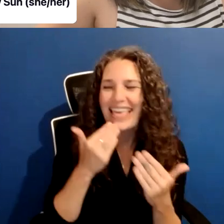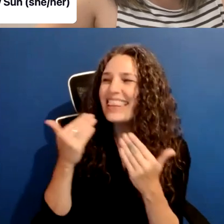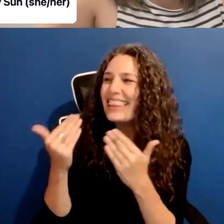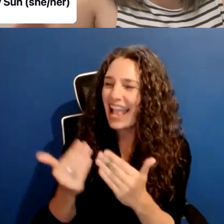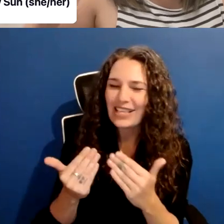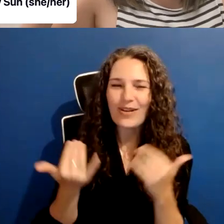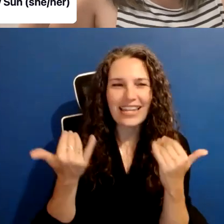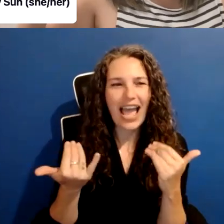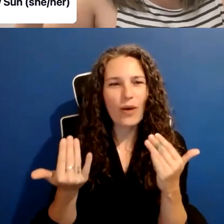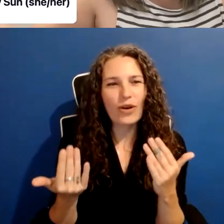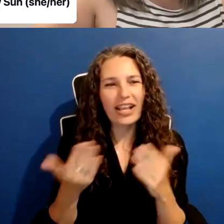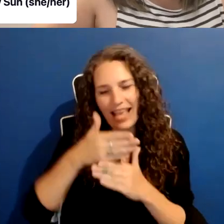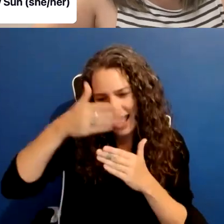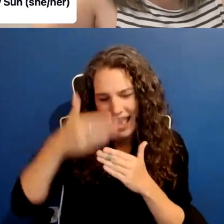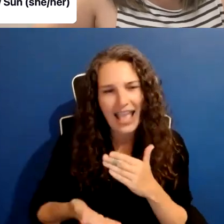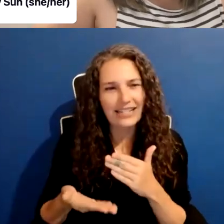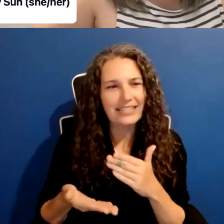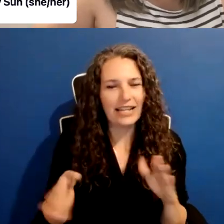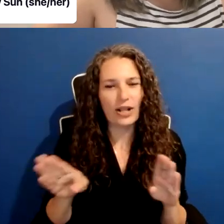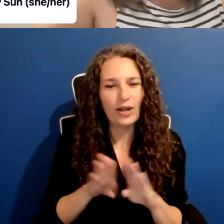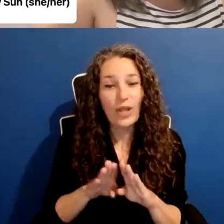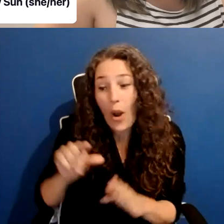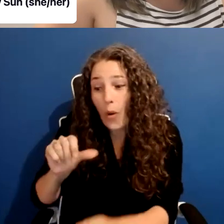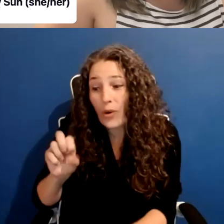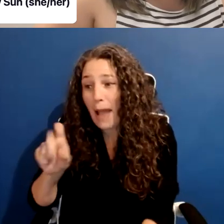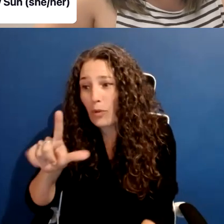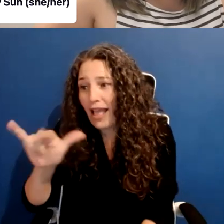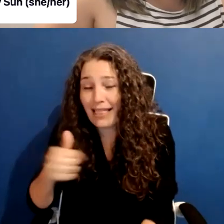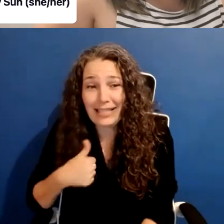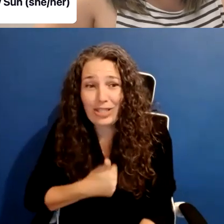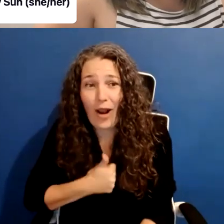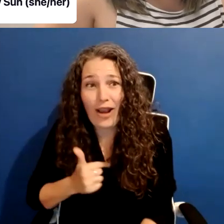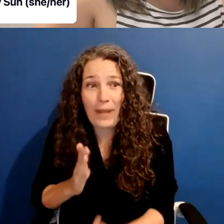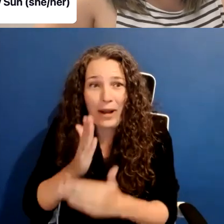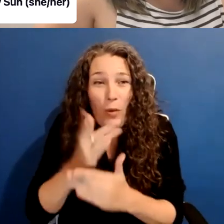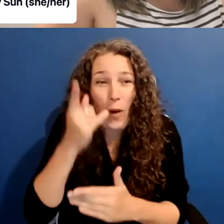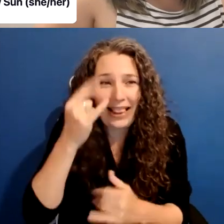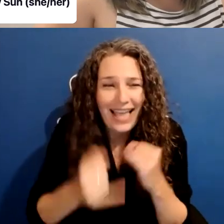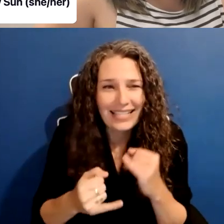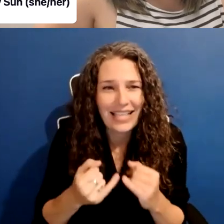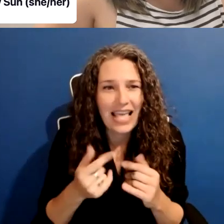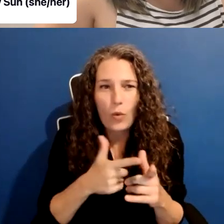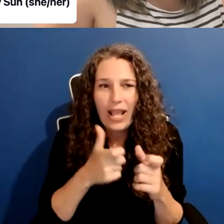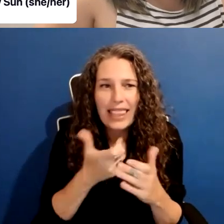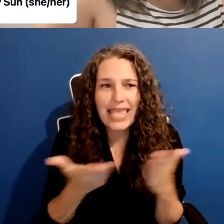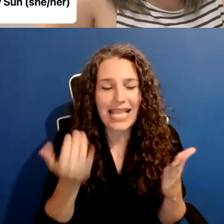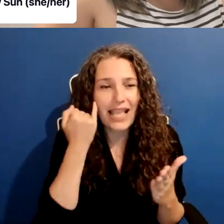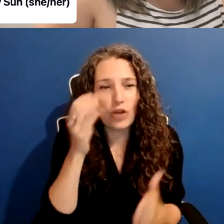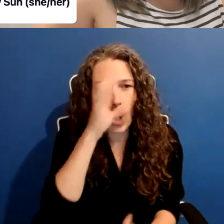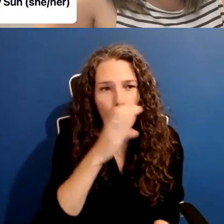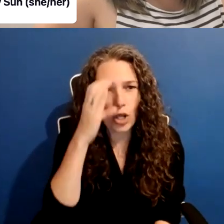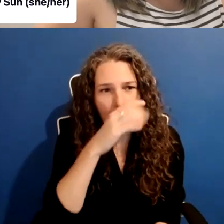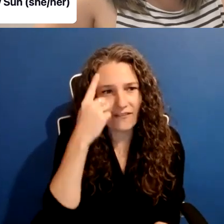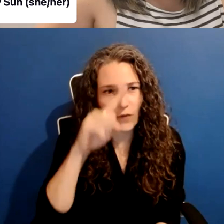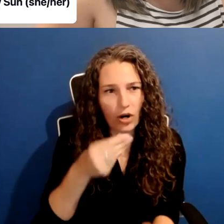close our, um, one last quick thing. Sorry. Yeah, of course. Just to say, if you are looking for fiscal